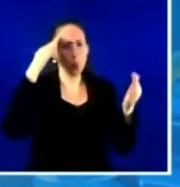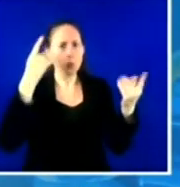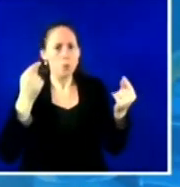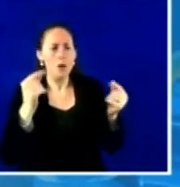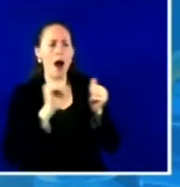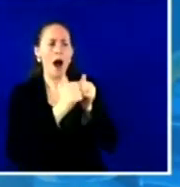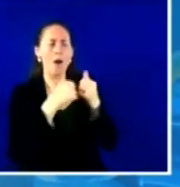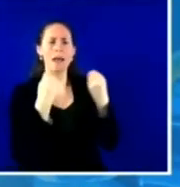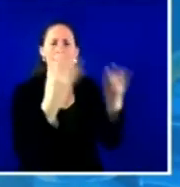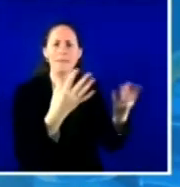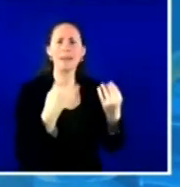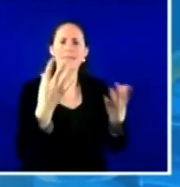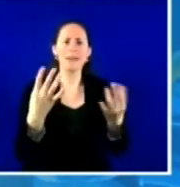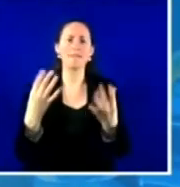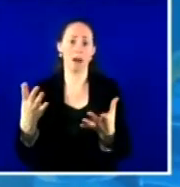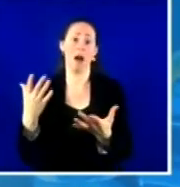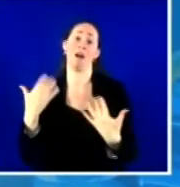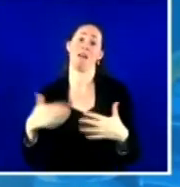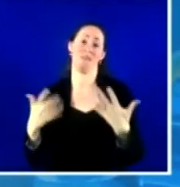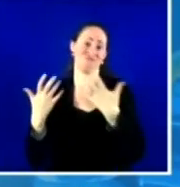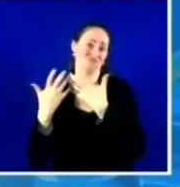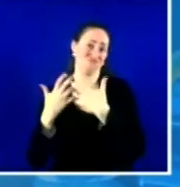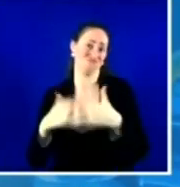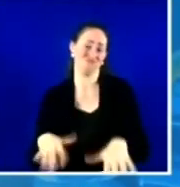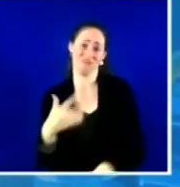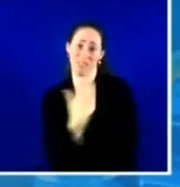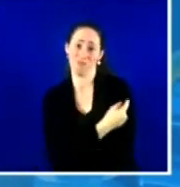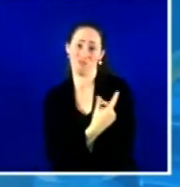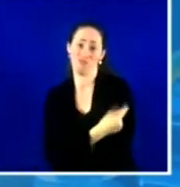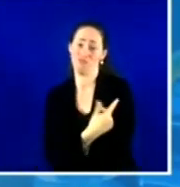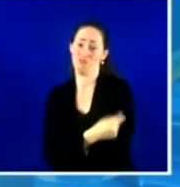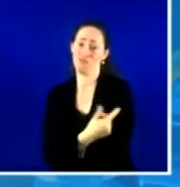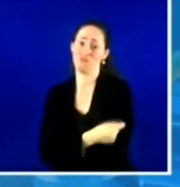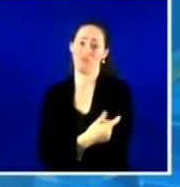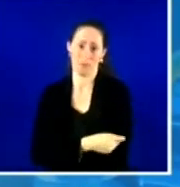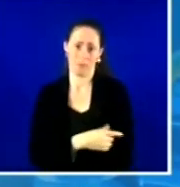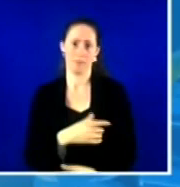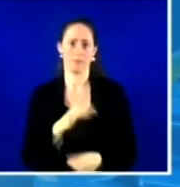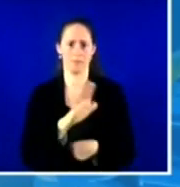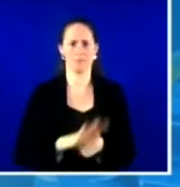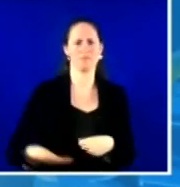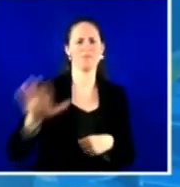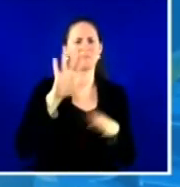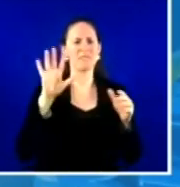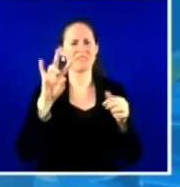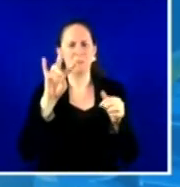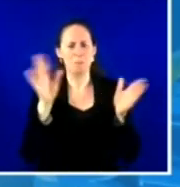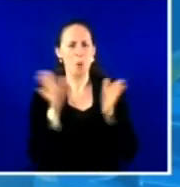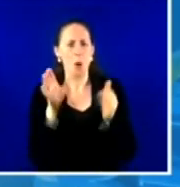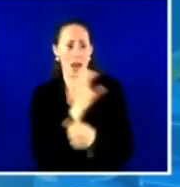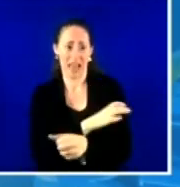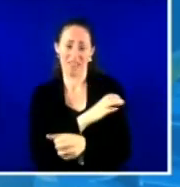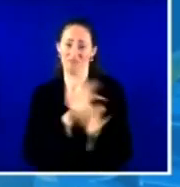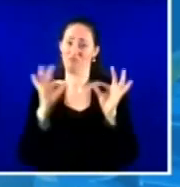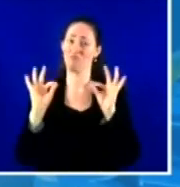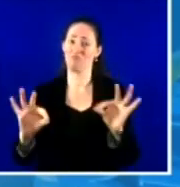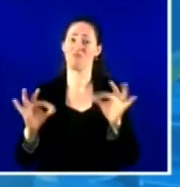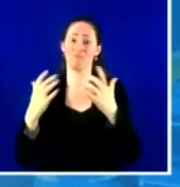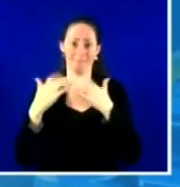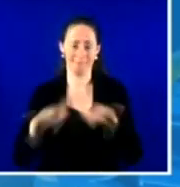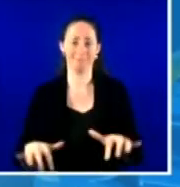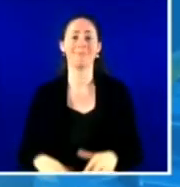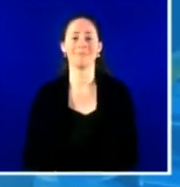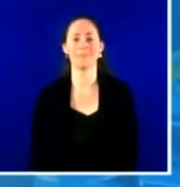successful in our seven smaller clinics. And we are actually about to launch a public service announcement, another